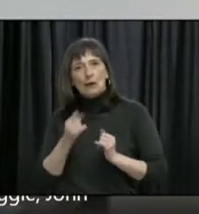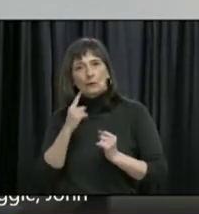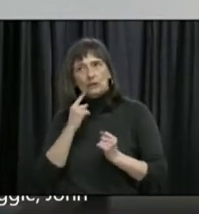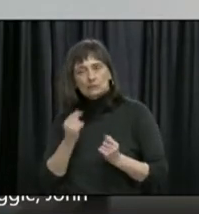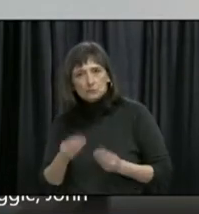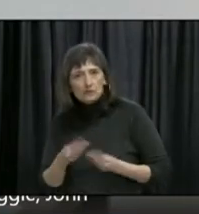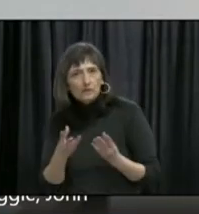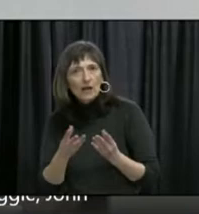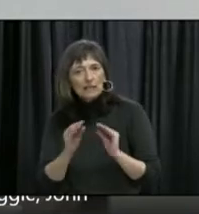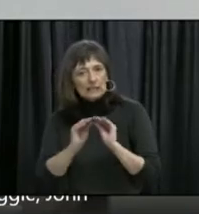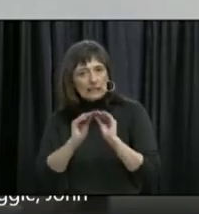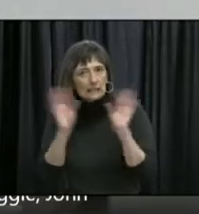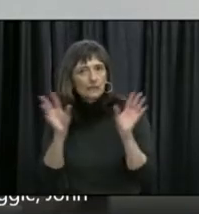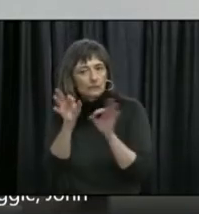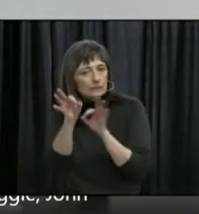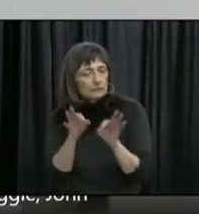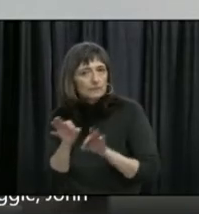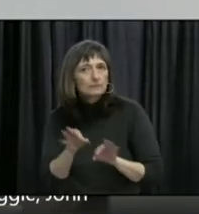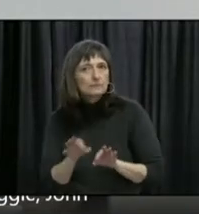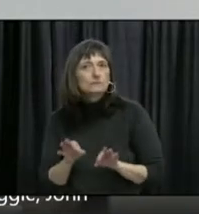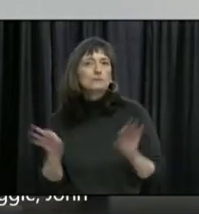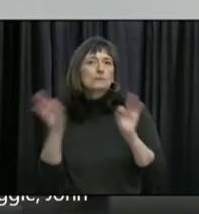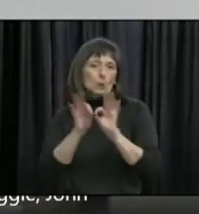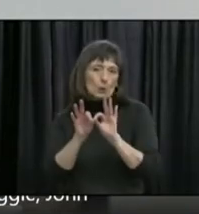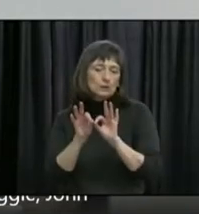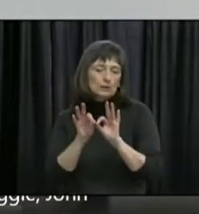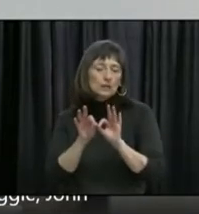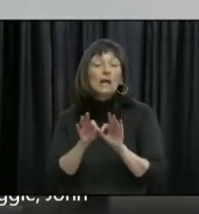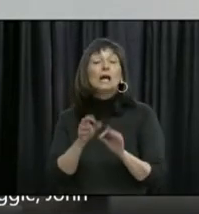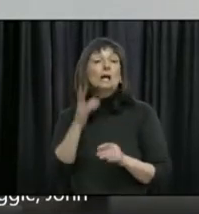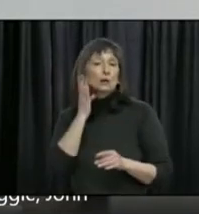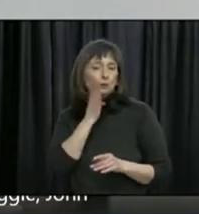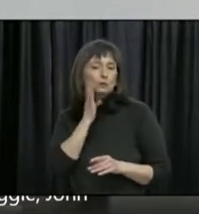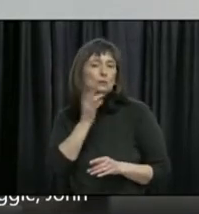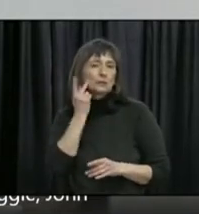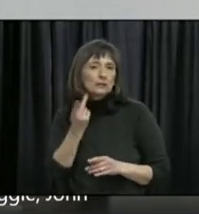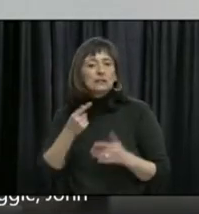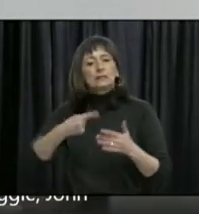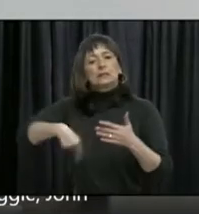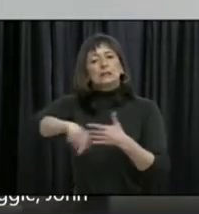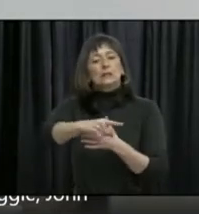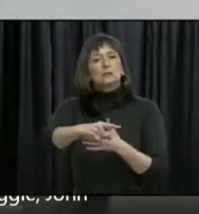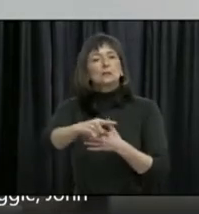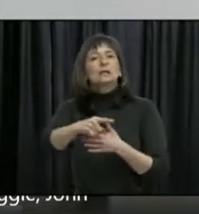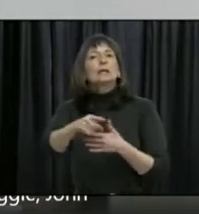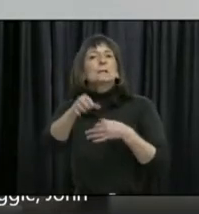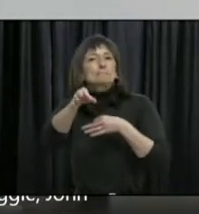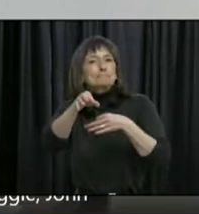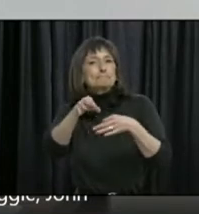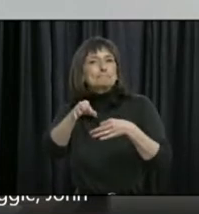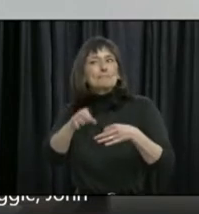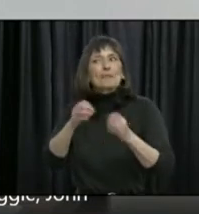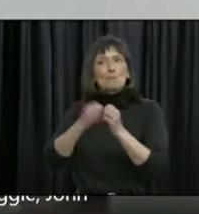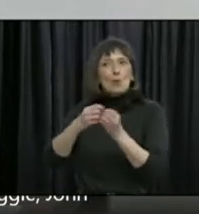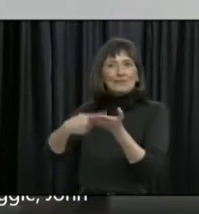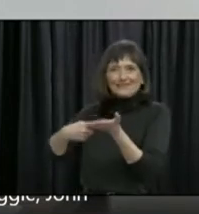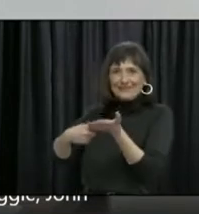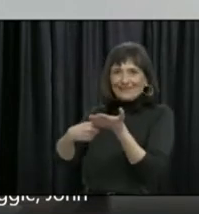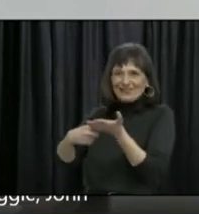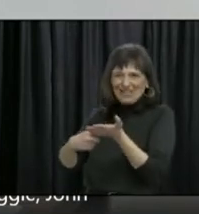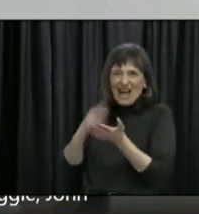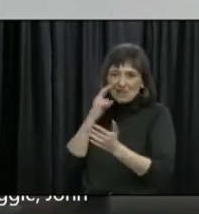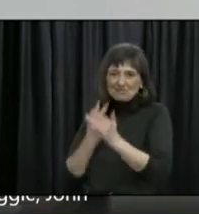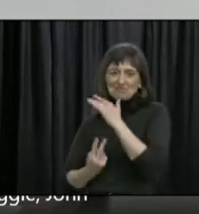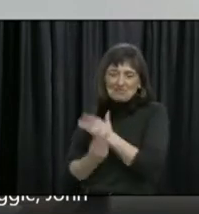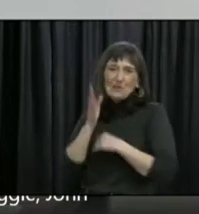public health clarity. And I think the next week we'll see that increasingly becoming a subjective debate as,